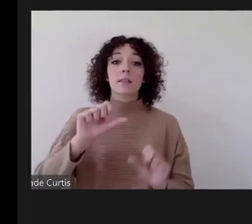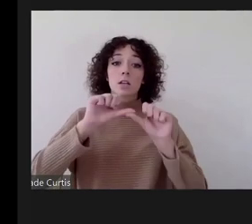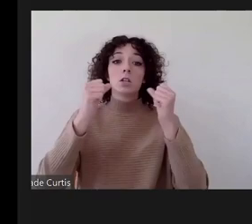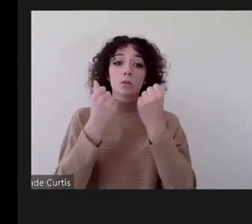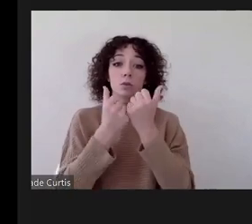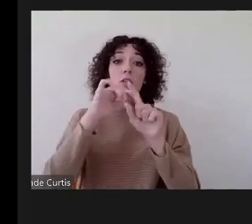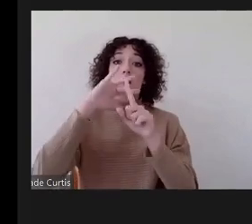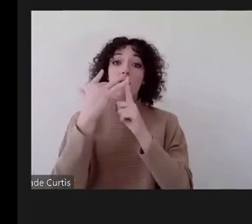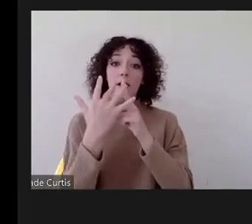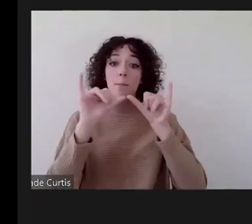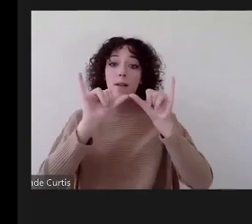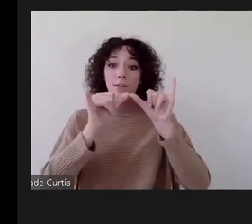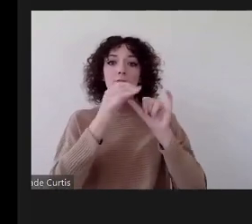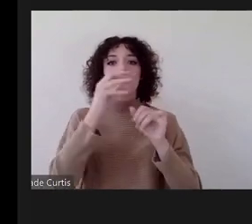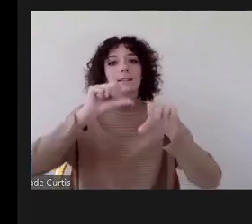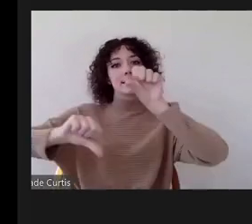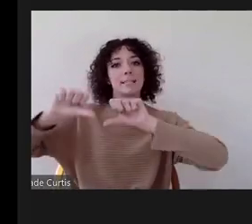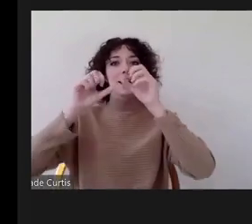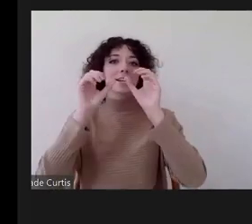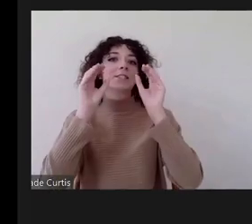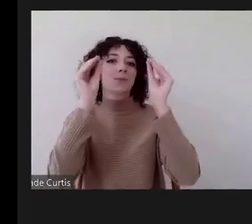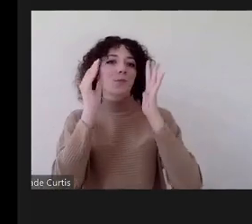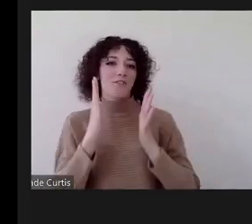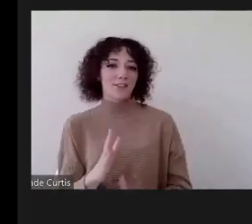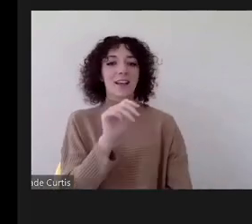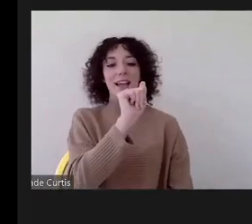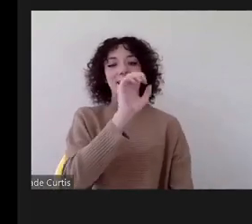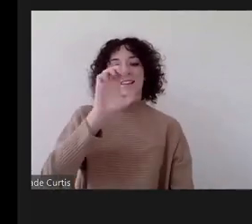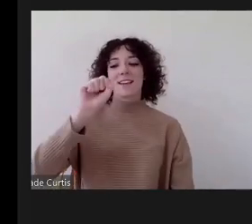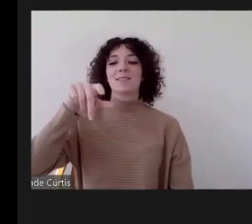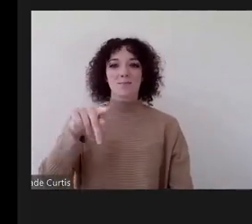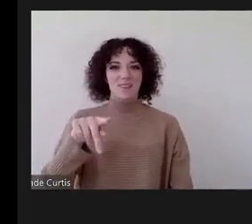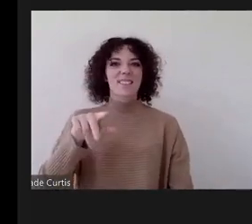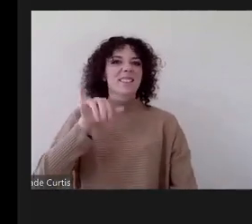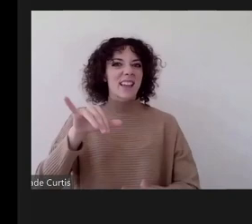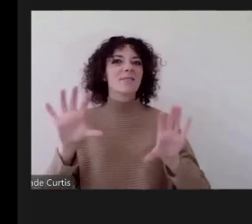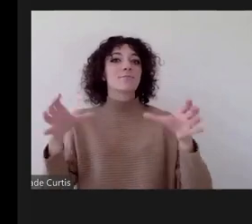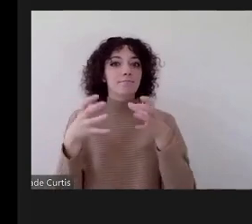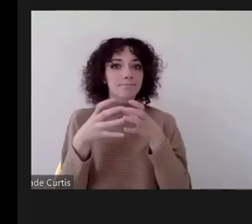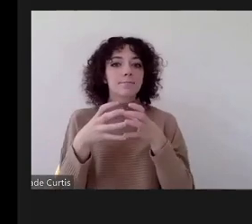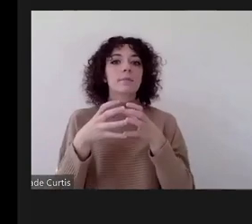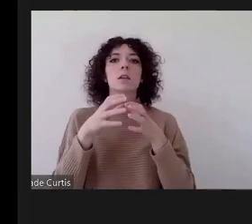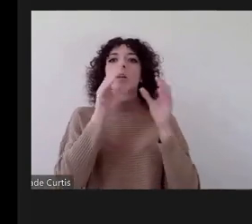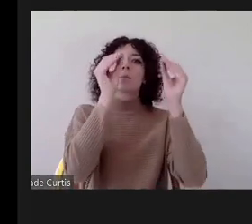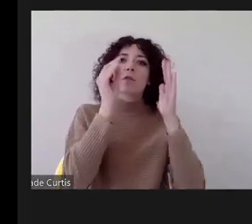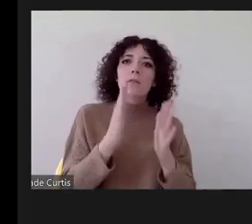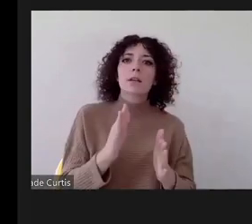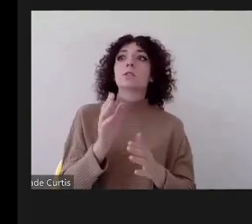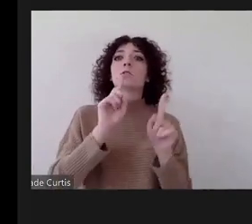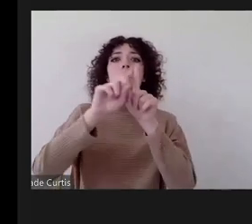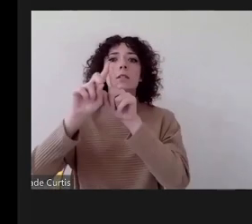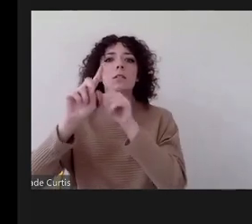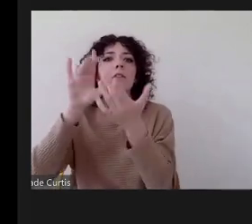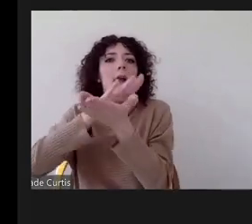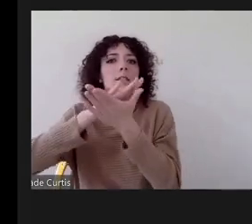the association of environmental engineering and science professors aesp is made up of professors and academic